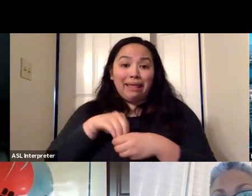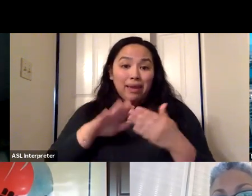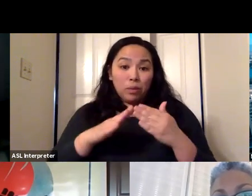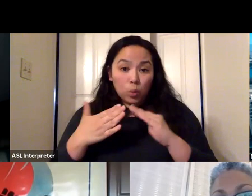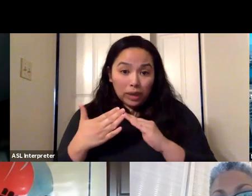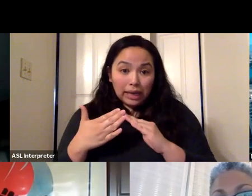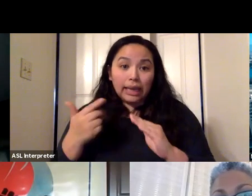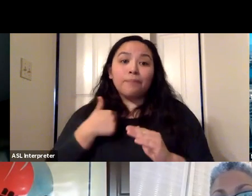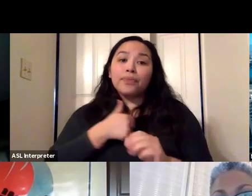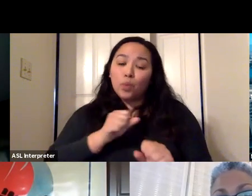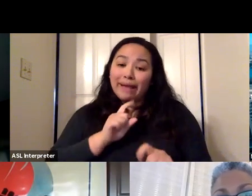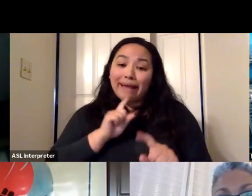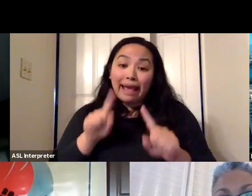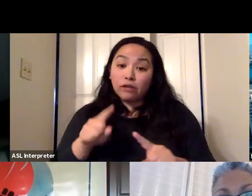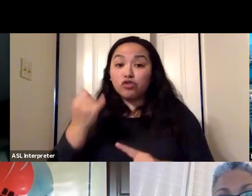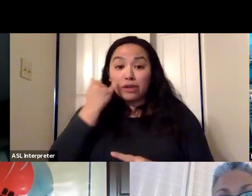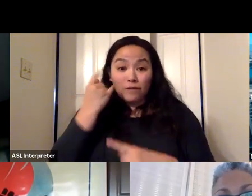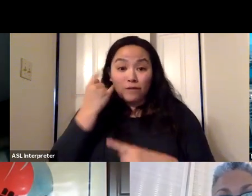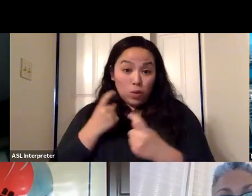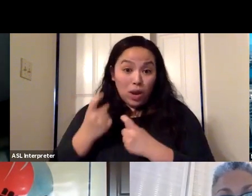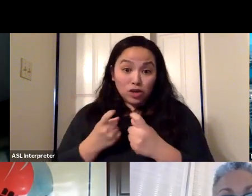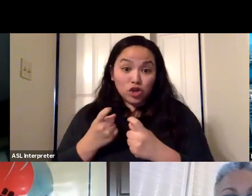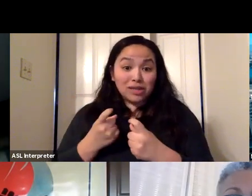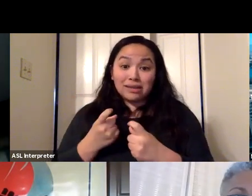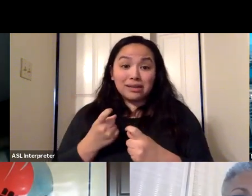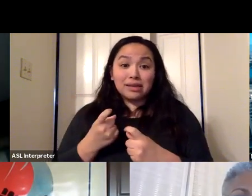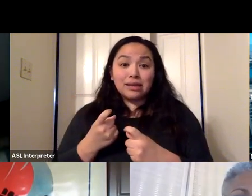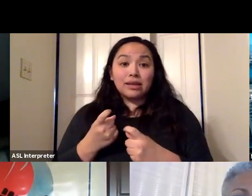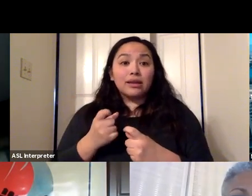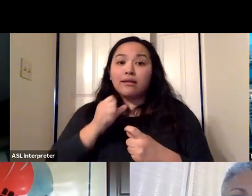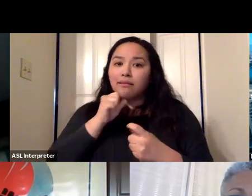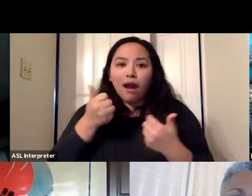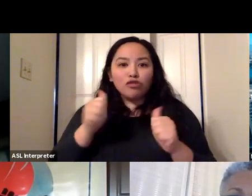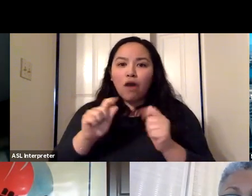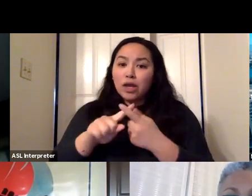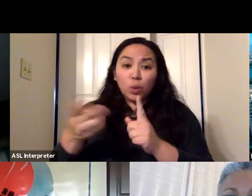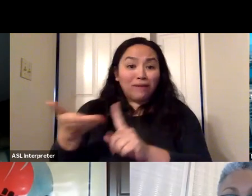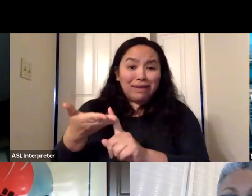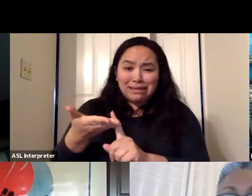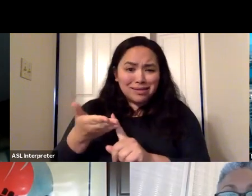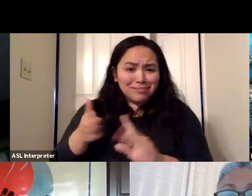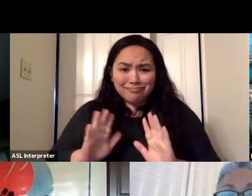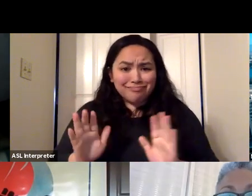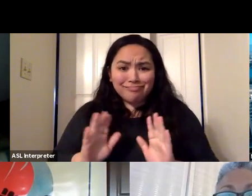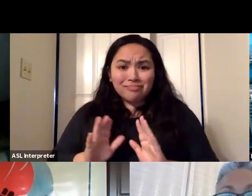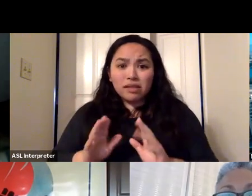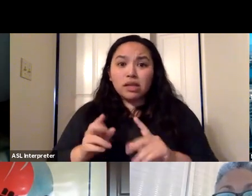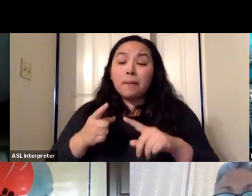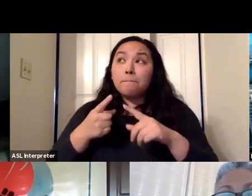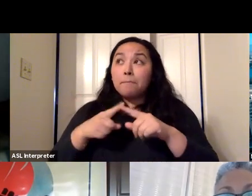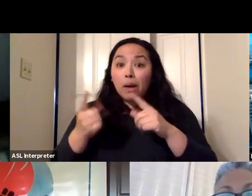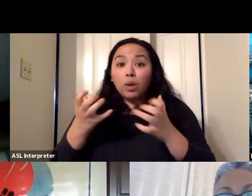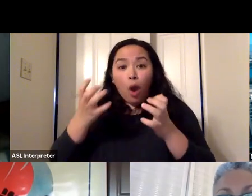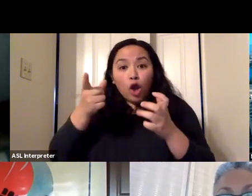We can answer questions that you have. This isn't about, you know, trying to convince anyone of anything. It's about you assessing the fact,